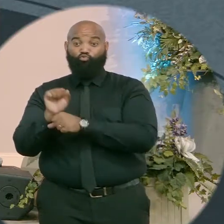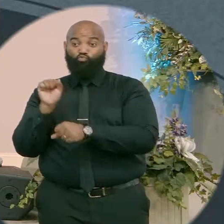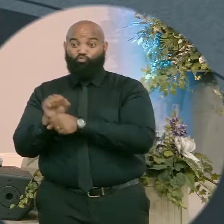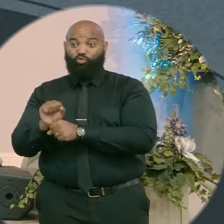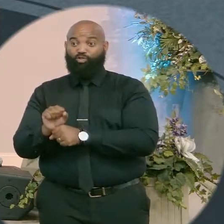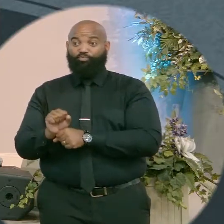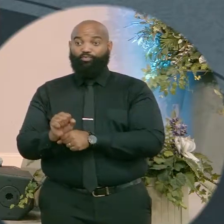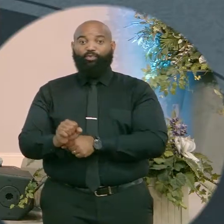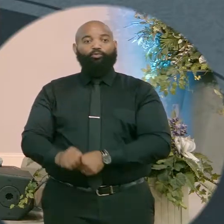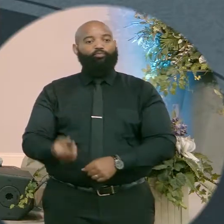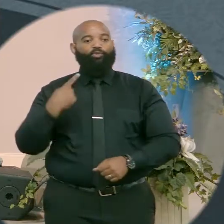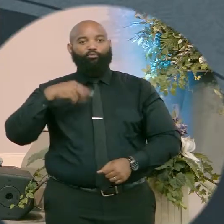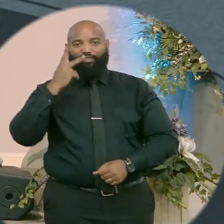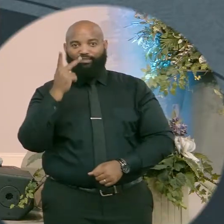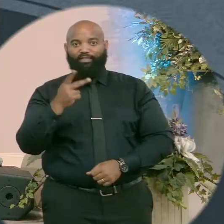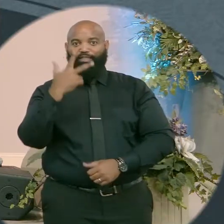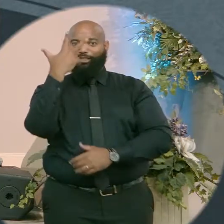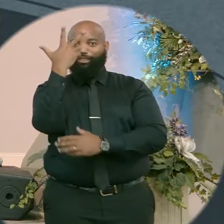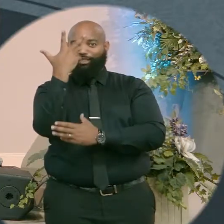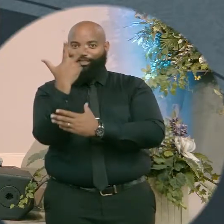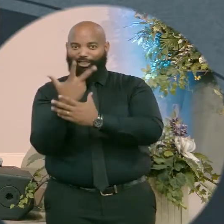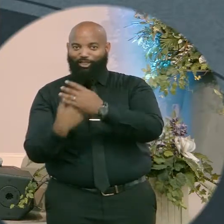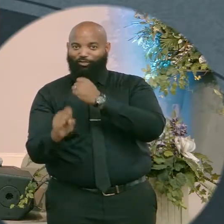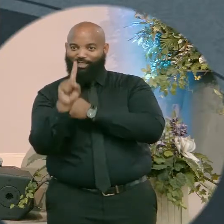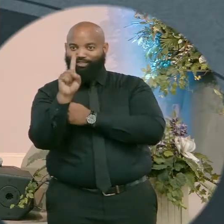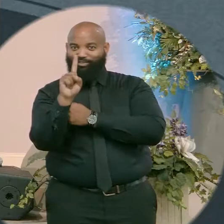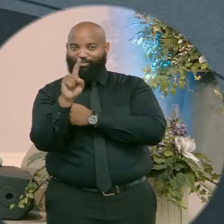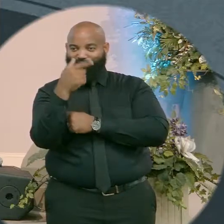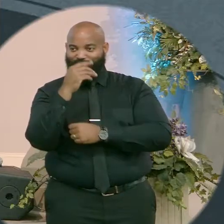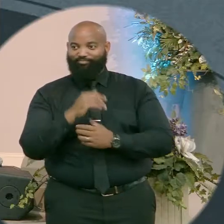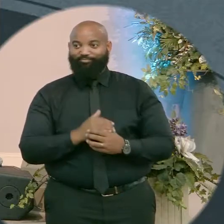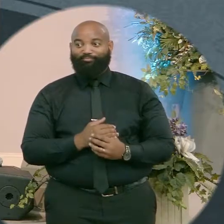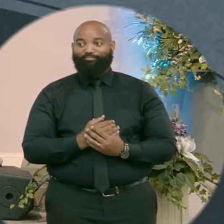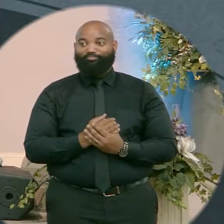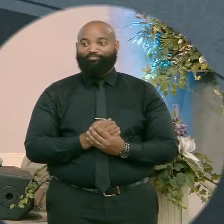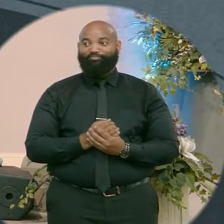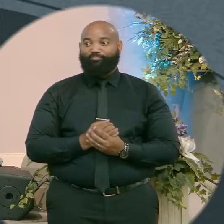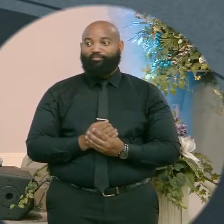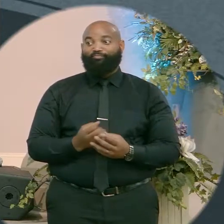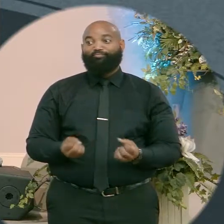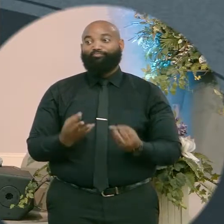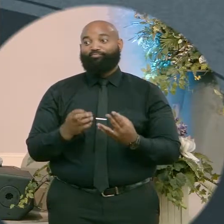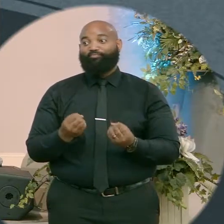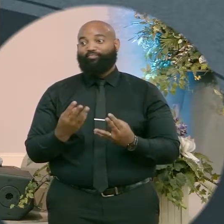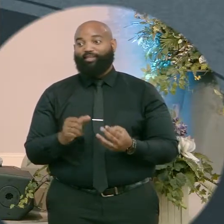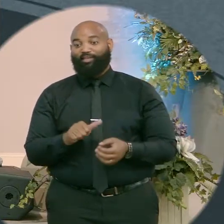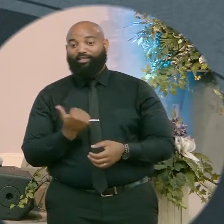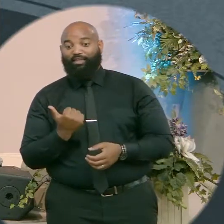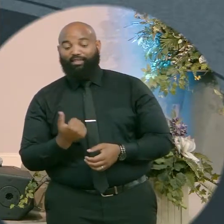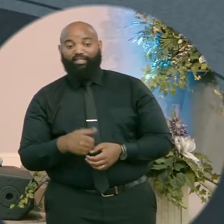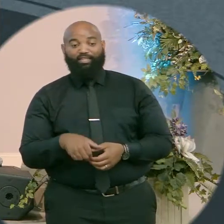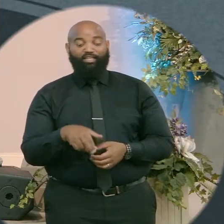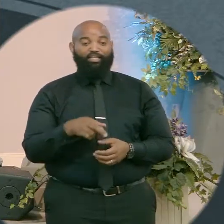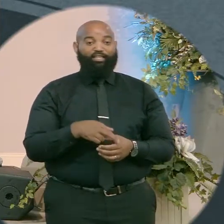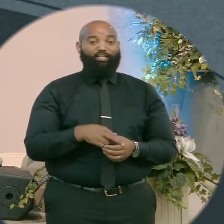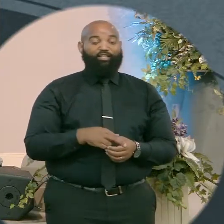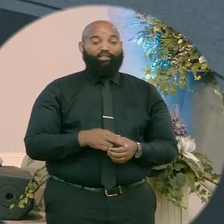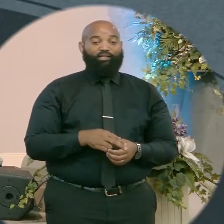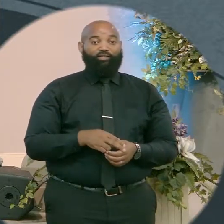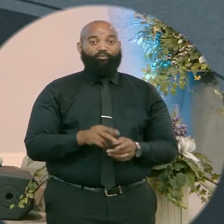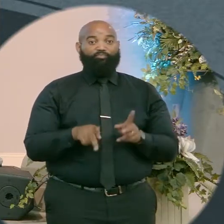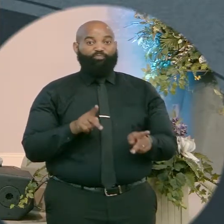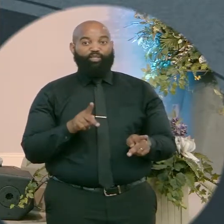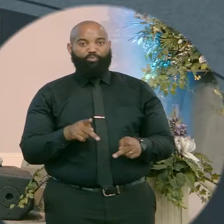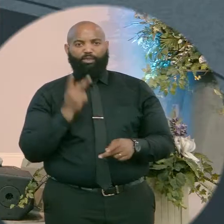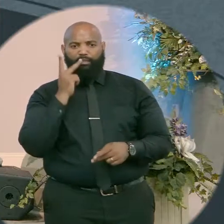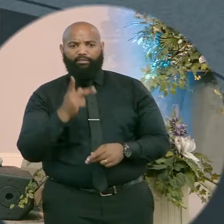see the triune God. See the word Trinity ain't in the Bible and a lot of other religions want to come and fight with you about that. I don't have to see the